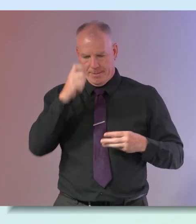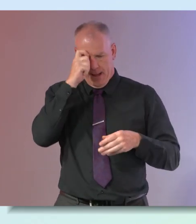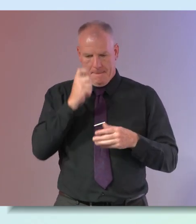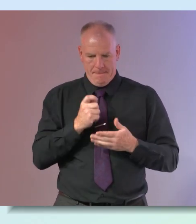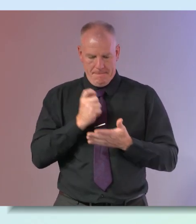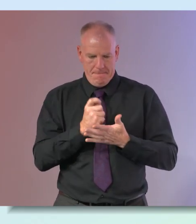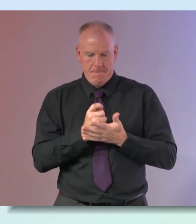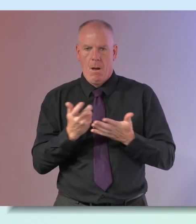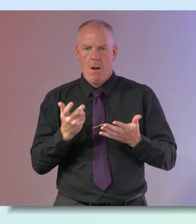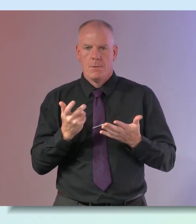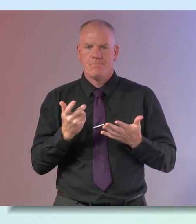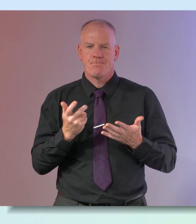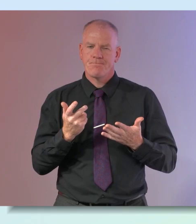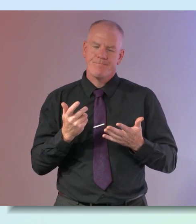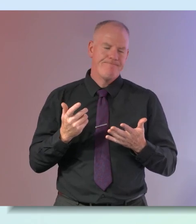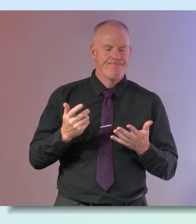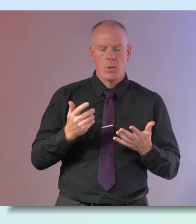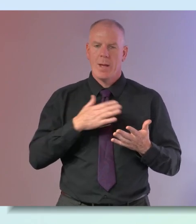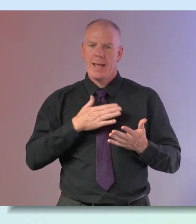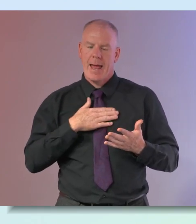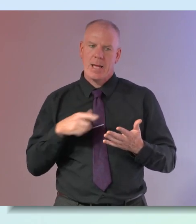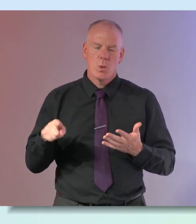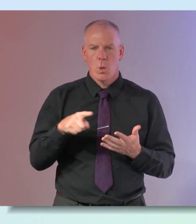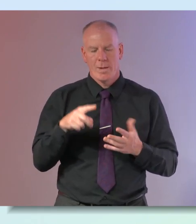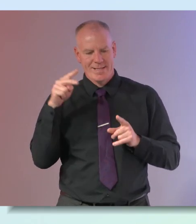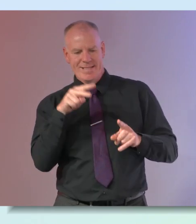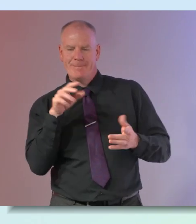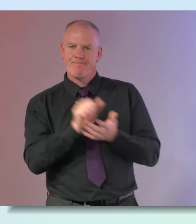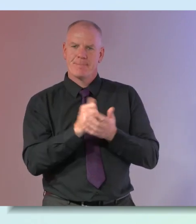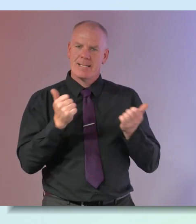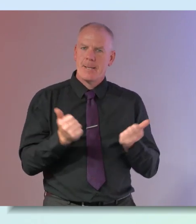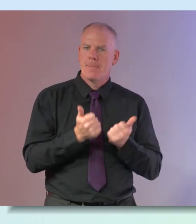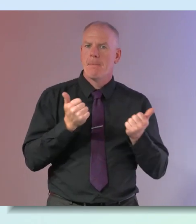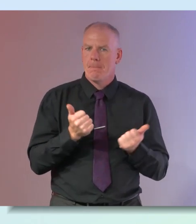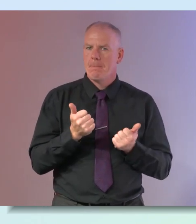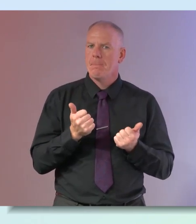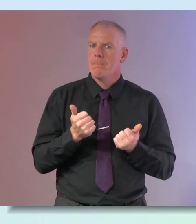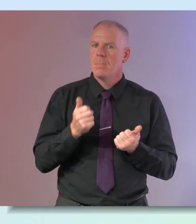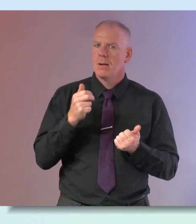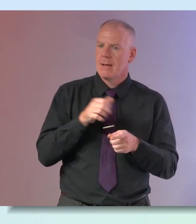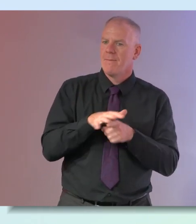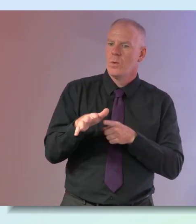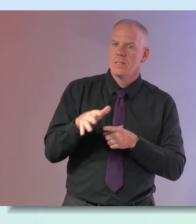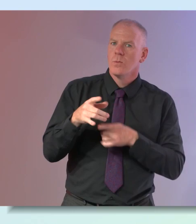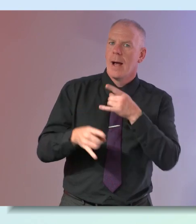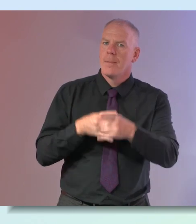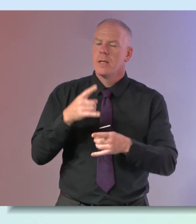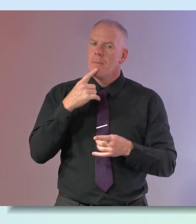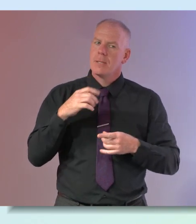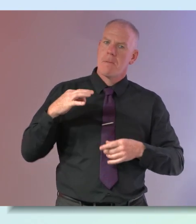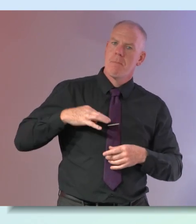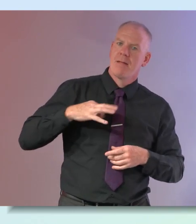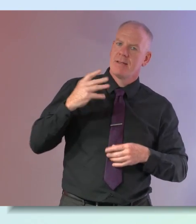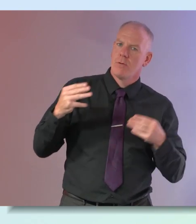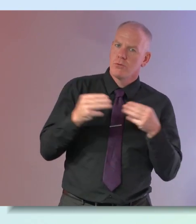certainly we would encourage more really driven by symptoms of menopause but second to that the benefit that you're going to get in